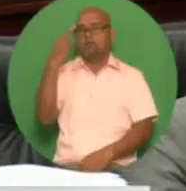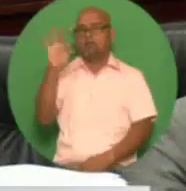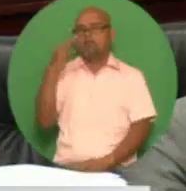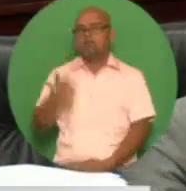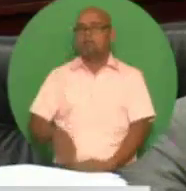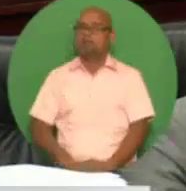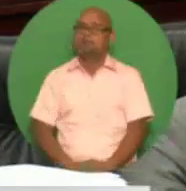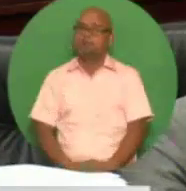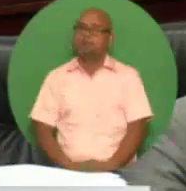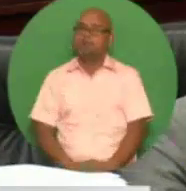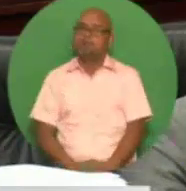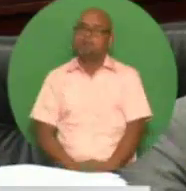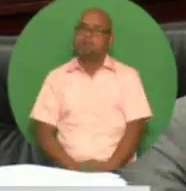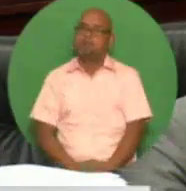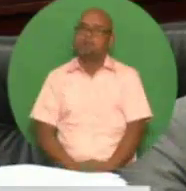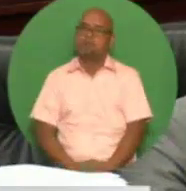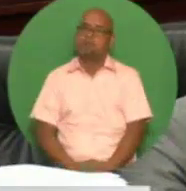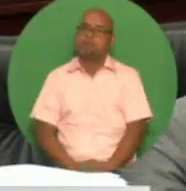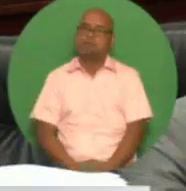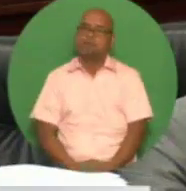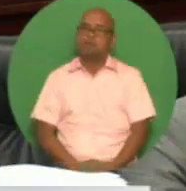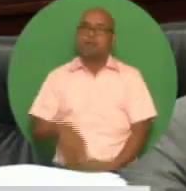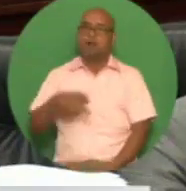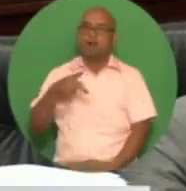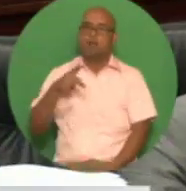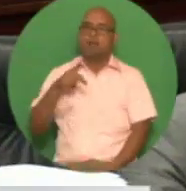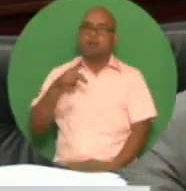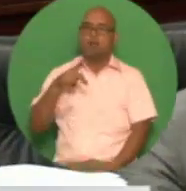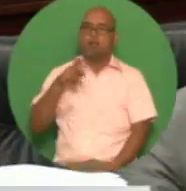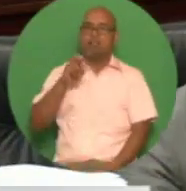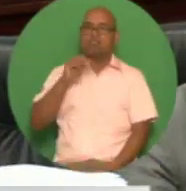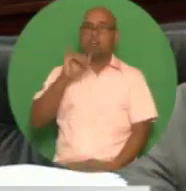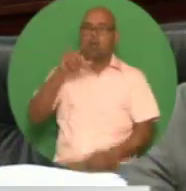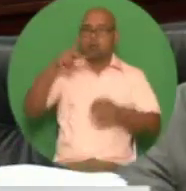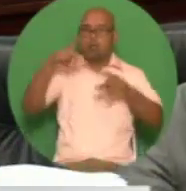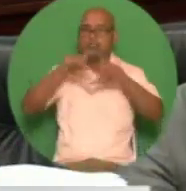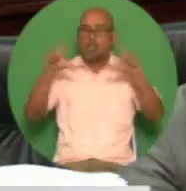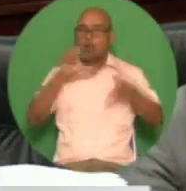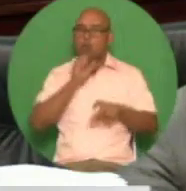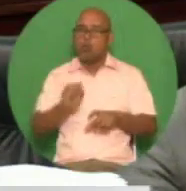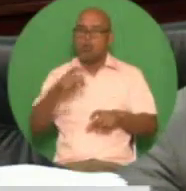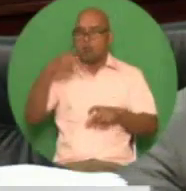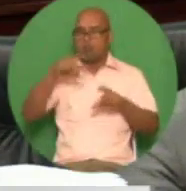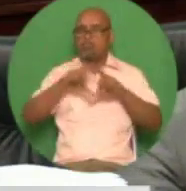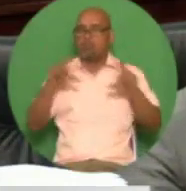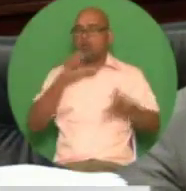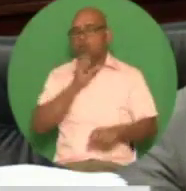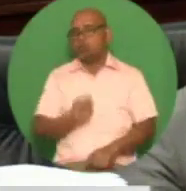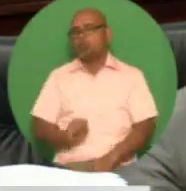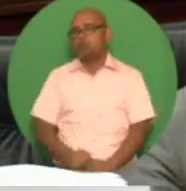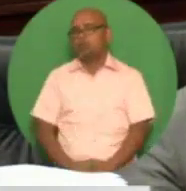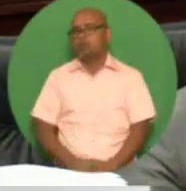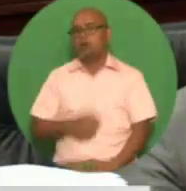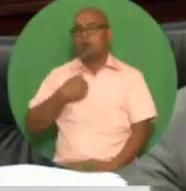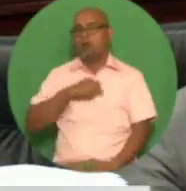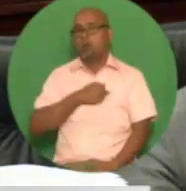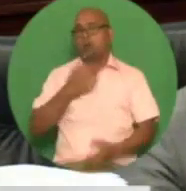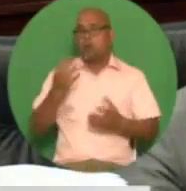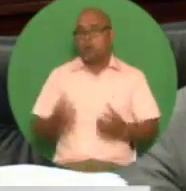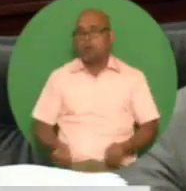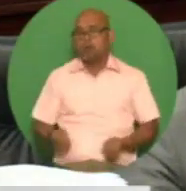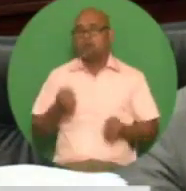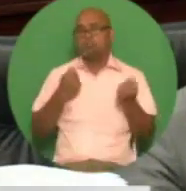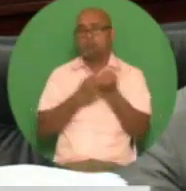cap on senior citizens pensions madam speaker we are continuing to improve the well-being of our elderly